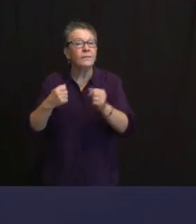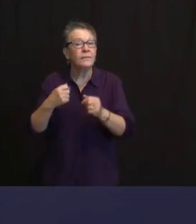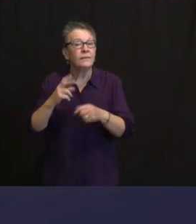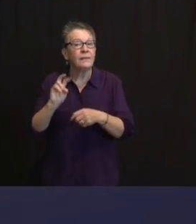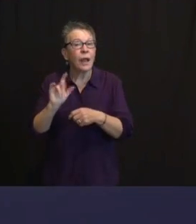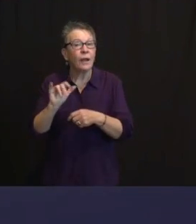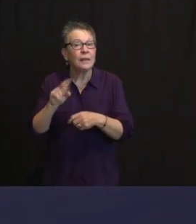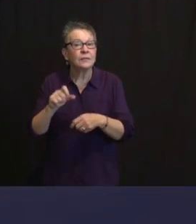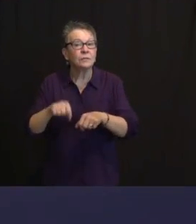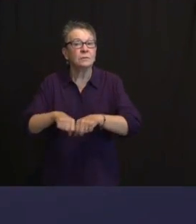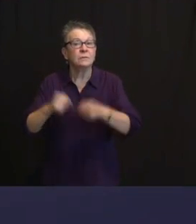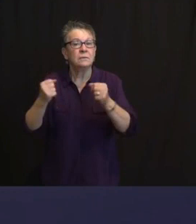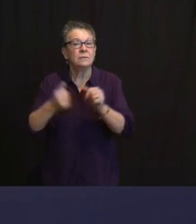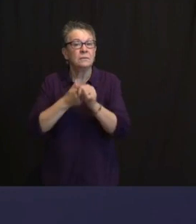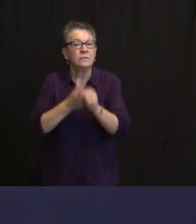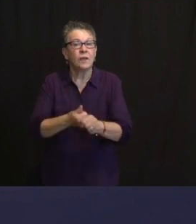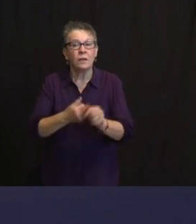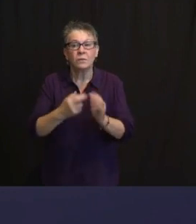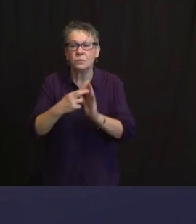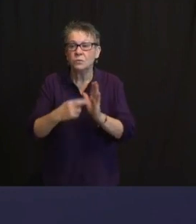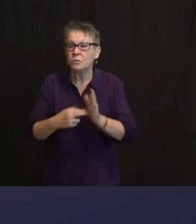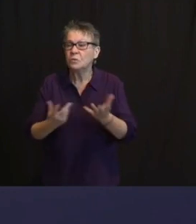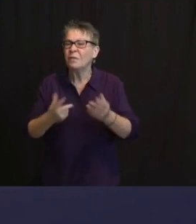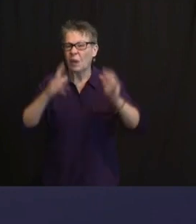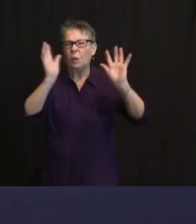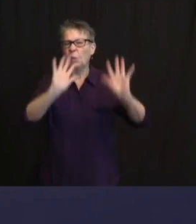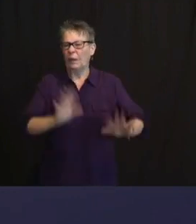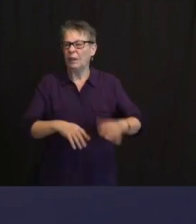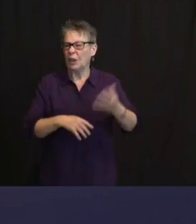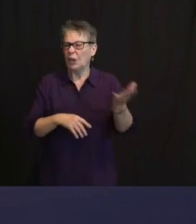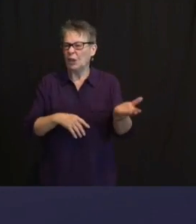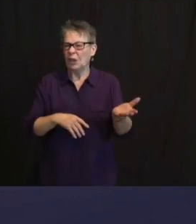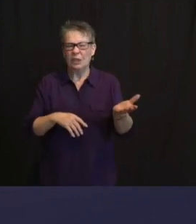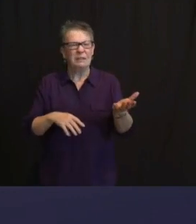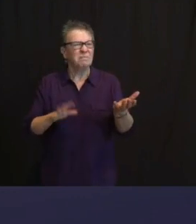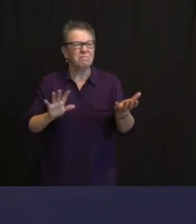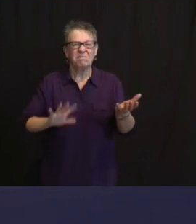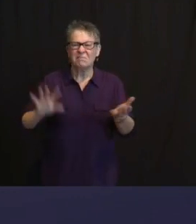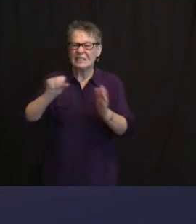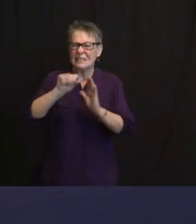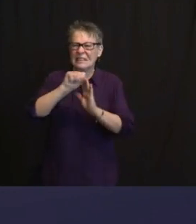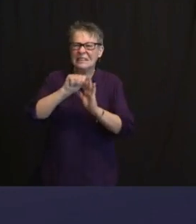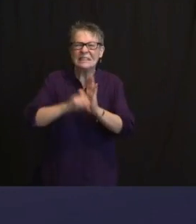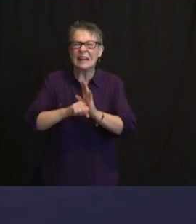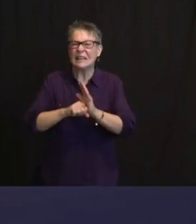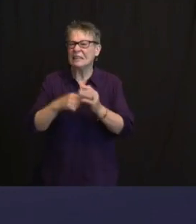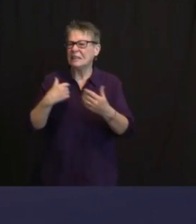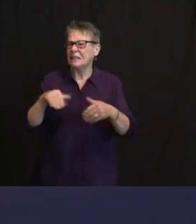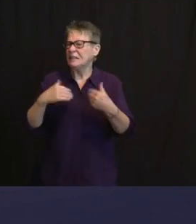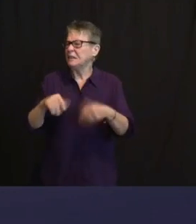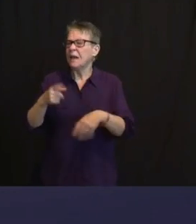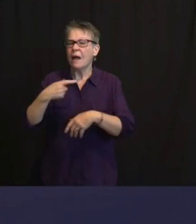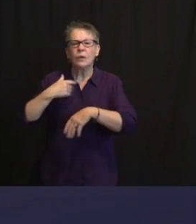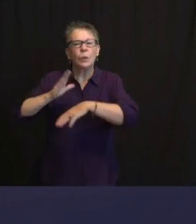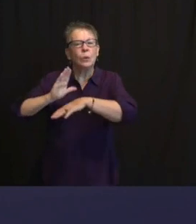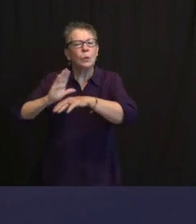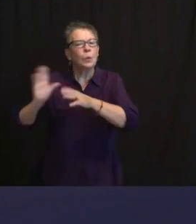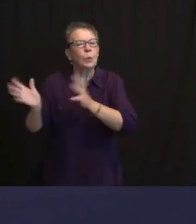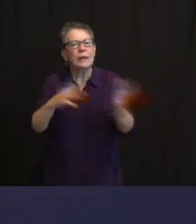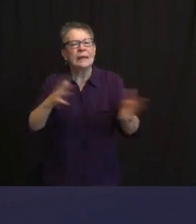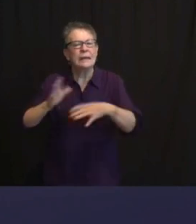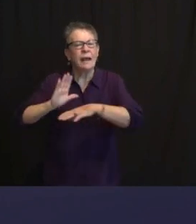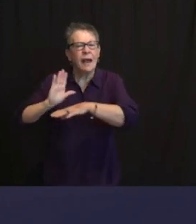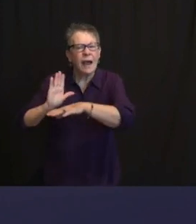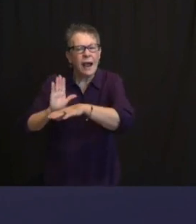THE WEATHER, GOVERNOR, GUS, I THINK THE WHOLE STATE, THE WHOLE STATE IS UNDER A WIND ADVISORY GOING INTO TOMORROW.